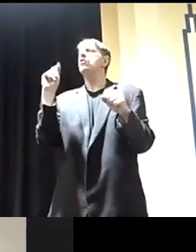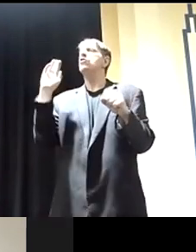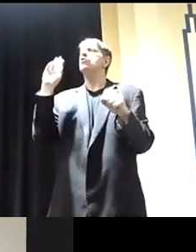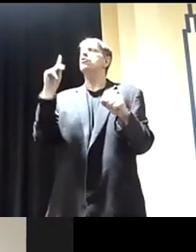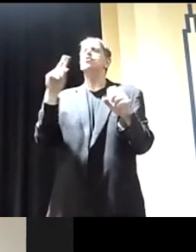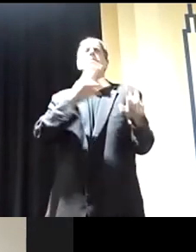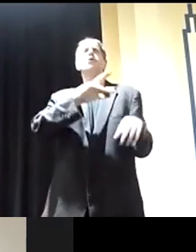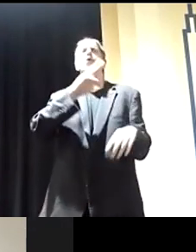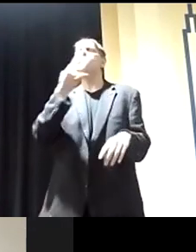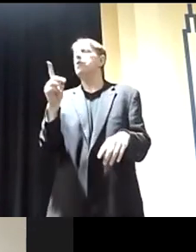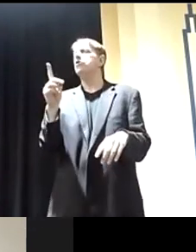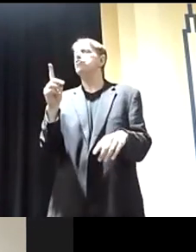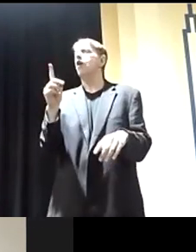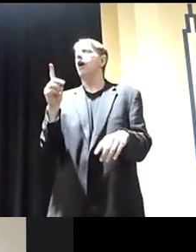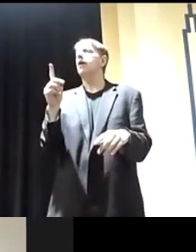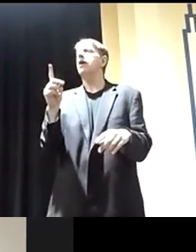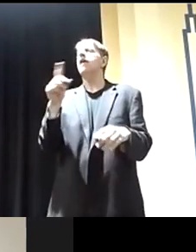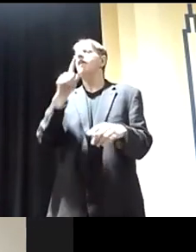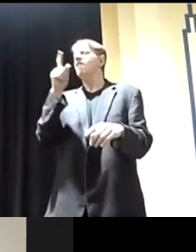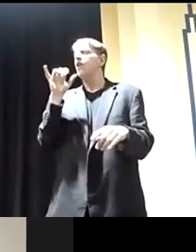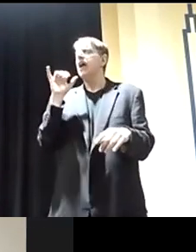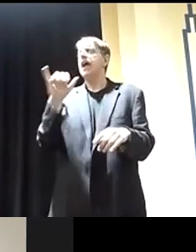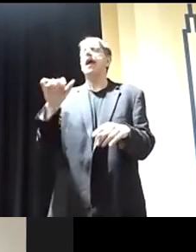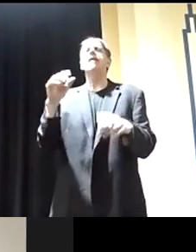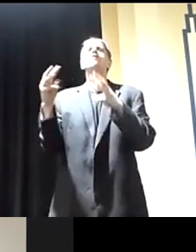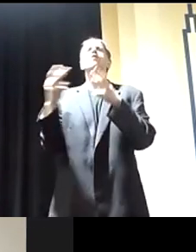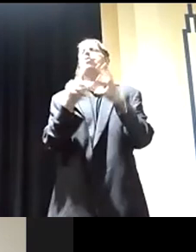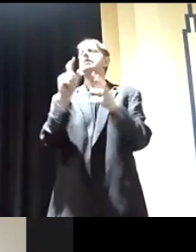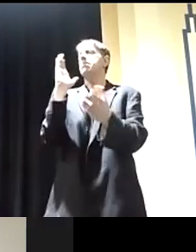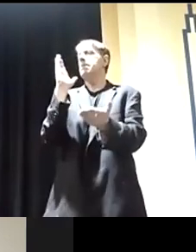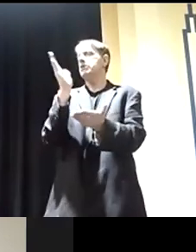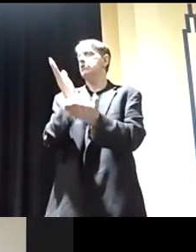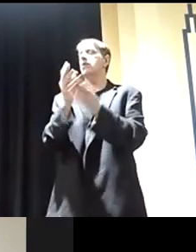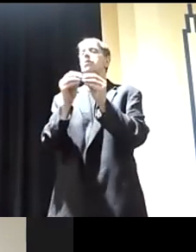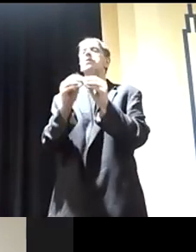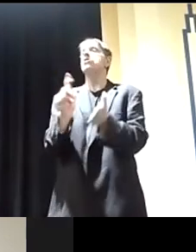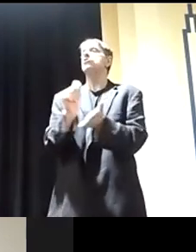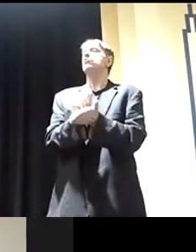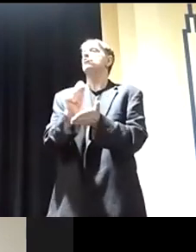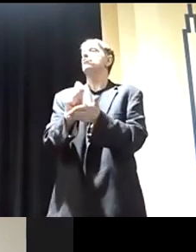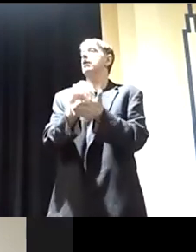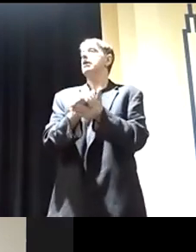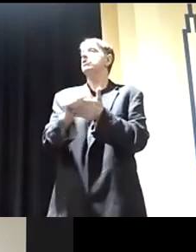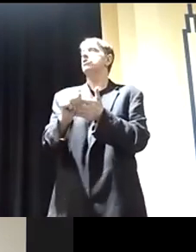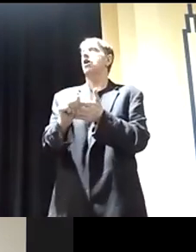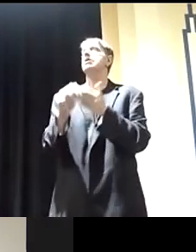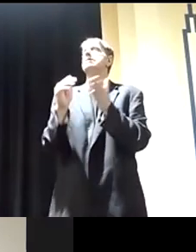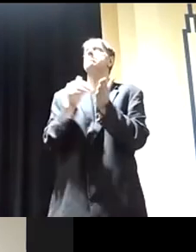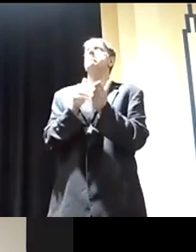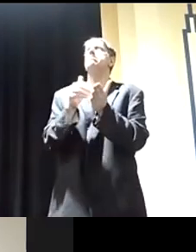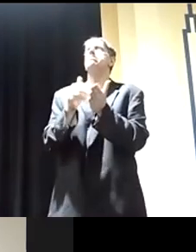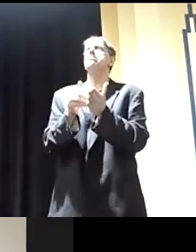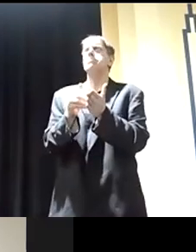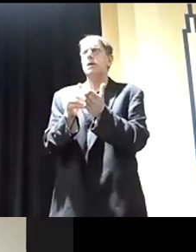Forever wars have to stop. We've lost trillions of dollars and thousands of men and women and millions of